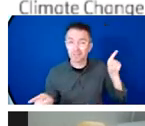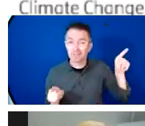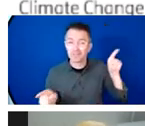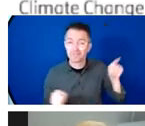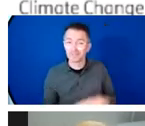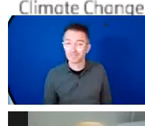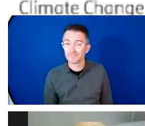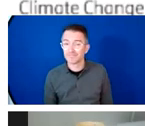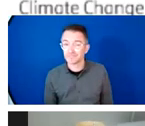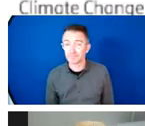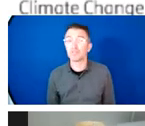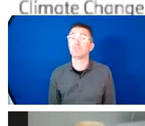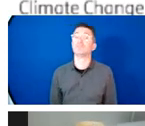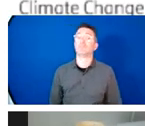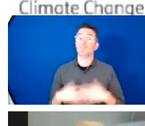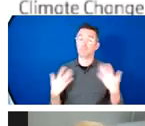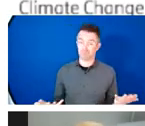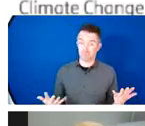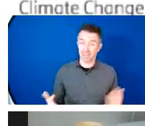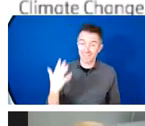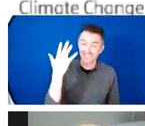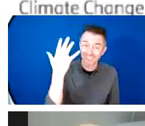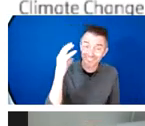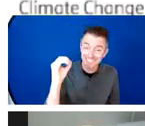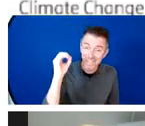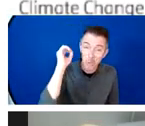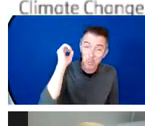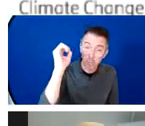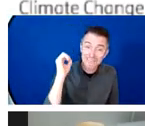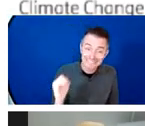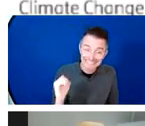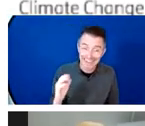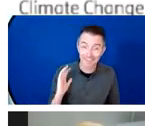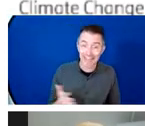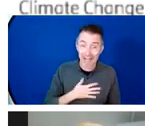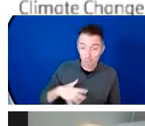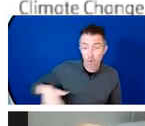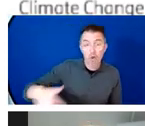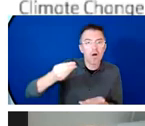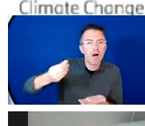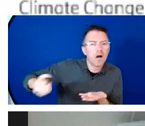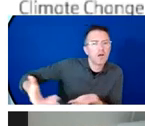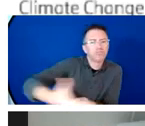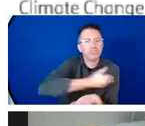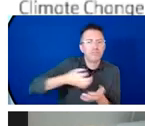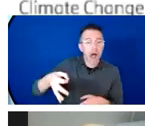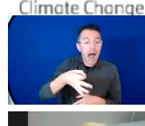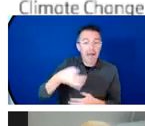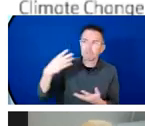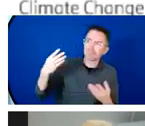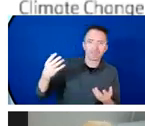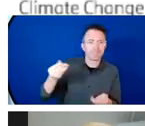and farmers don't often have the ability to adapt to climate change.